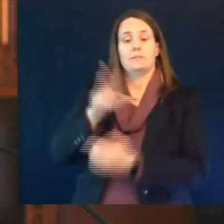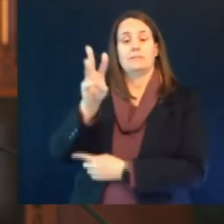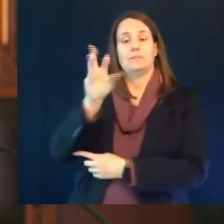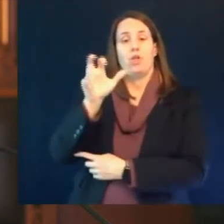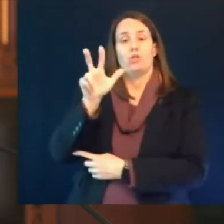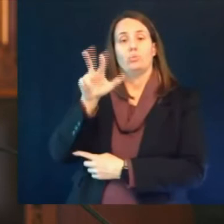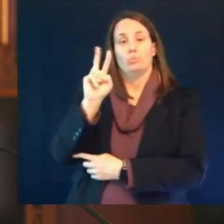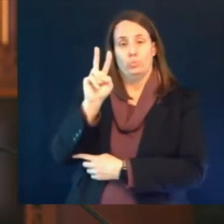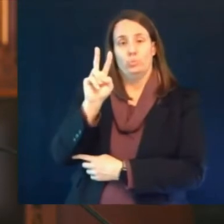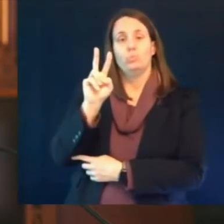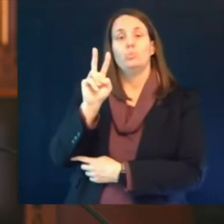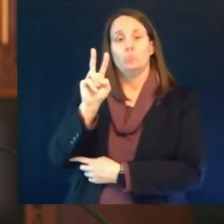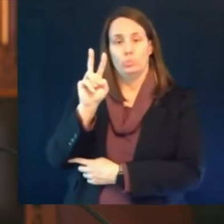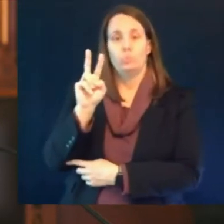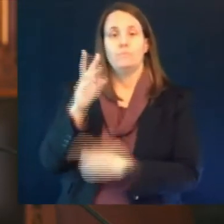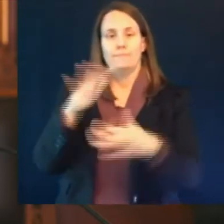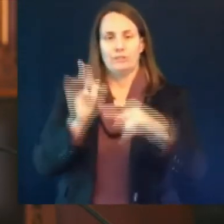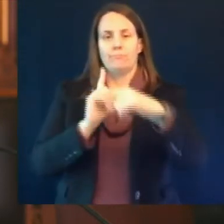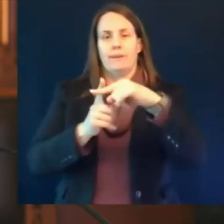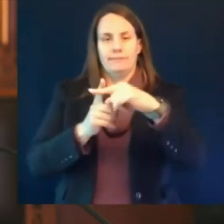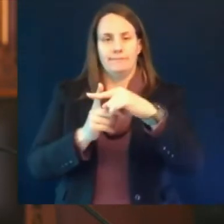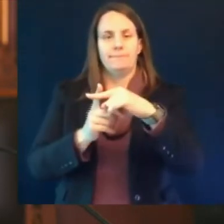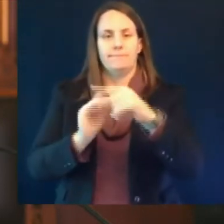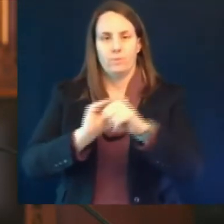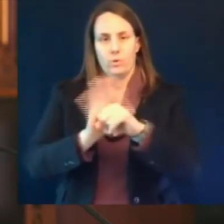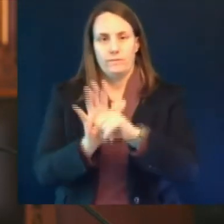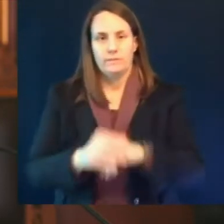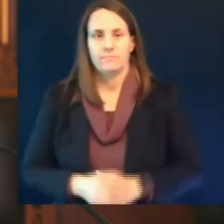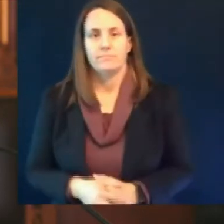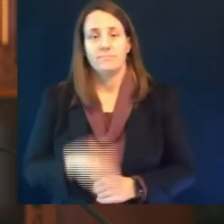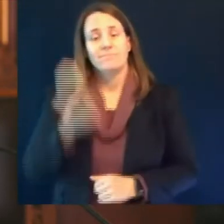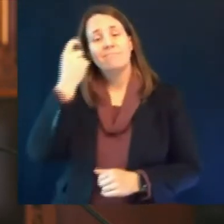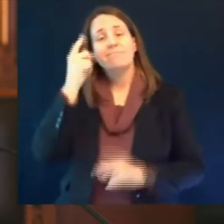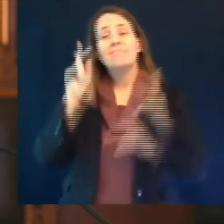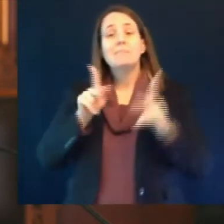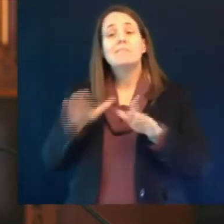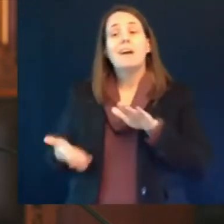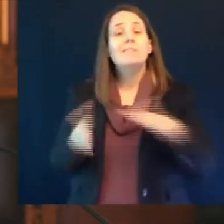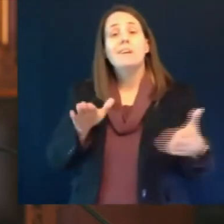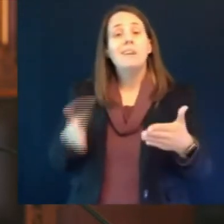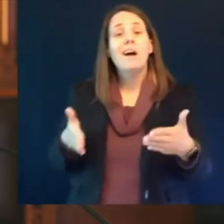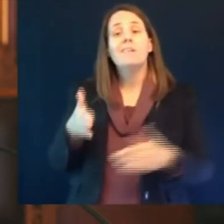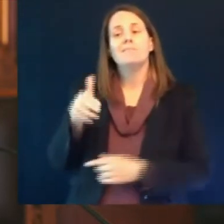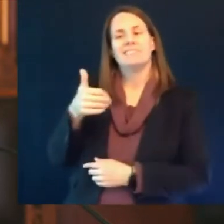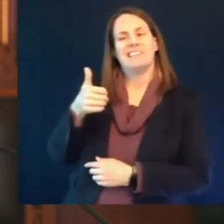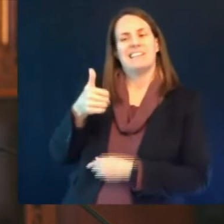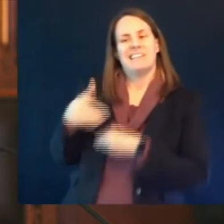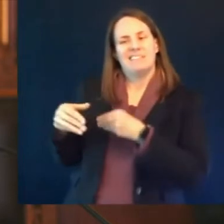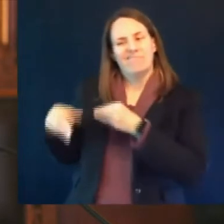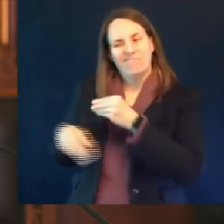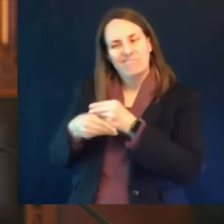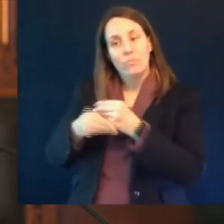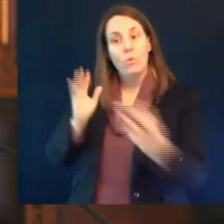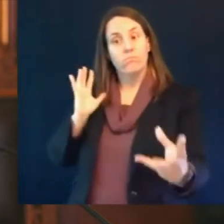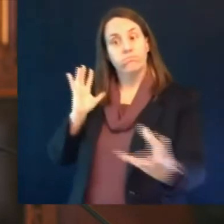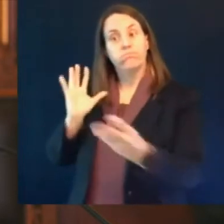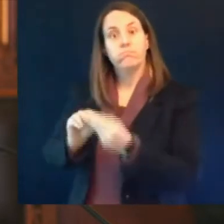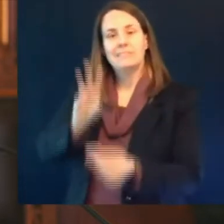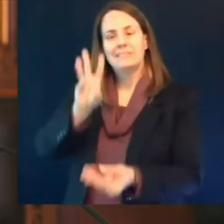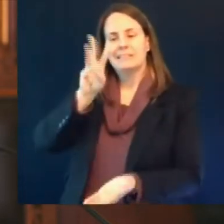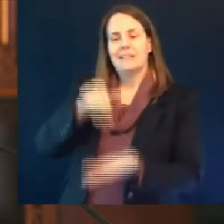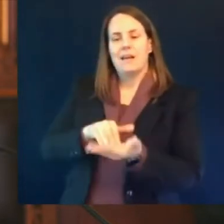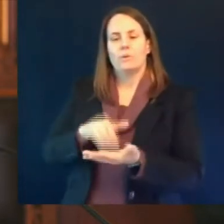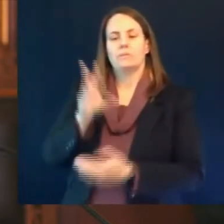10 more wisconsinites have died bringing the total number of lives lost to covid 19 in our state